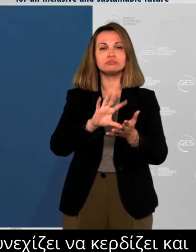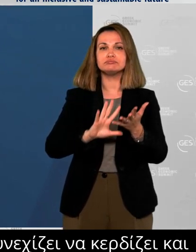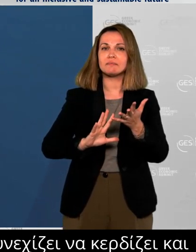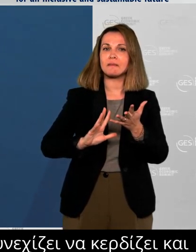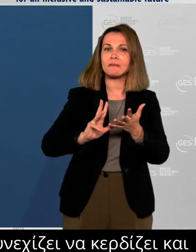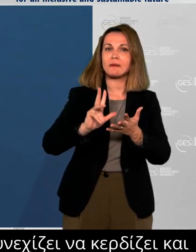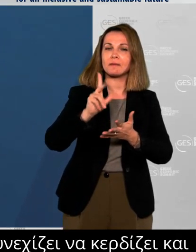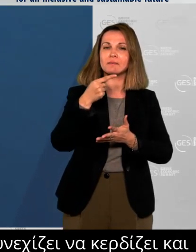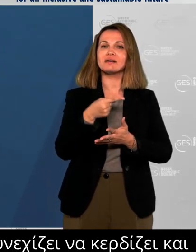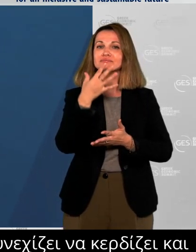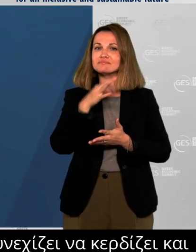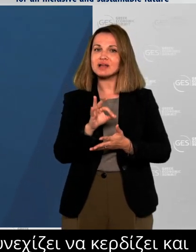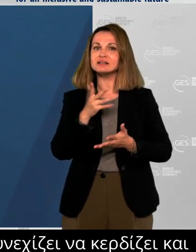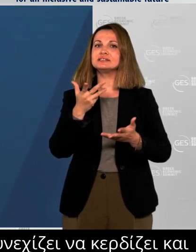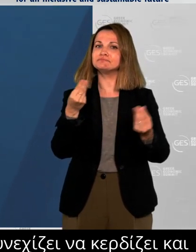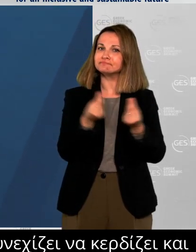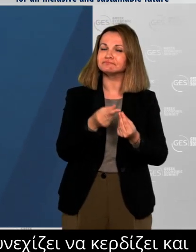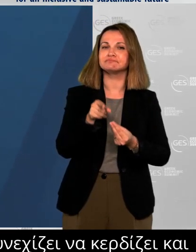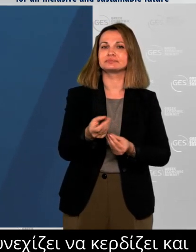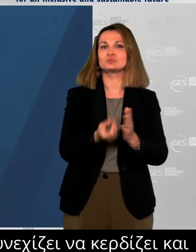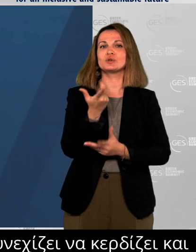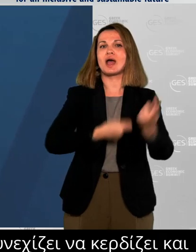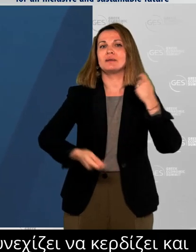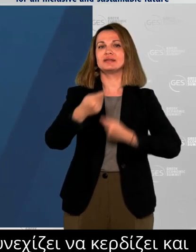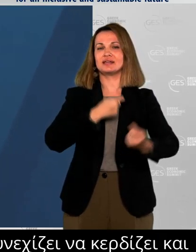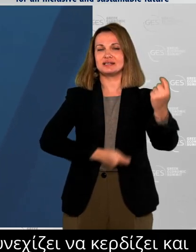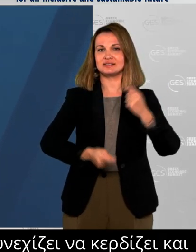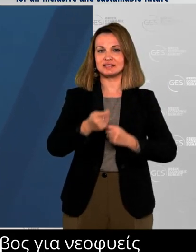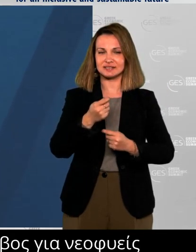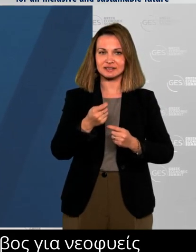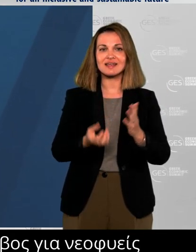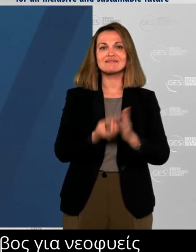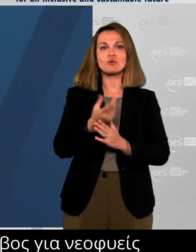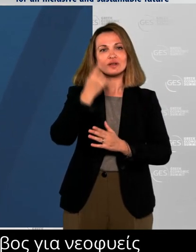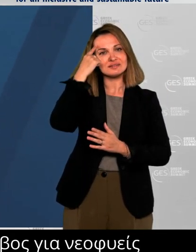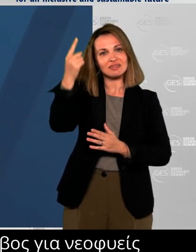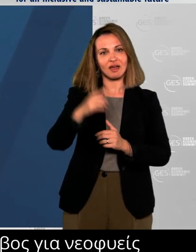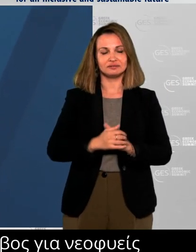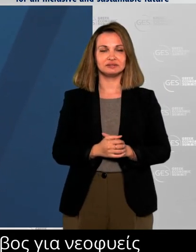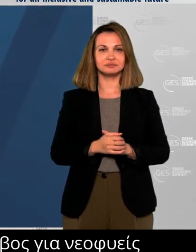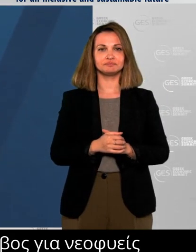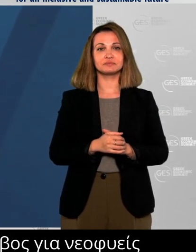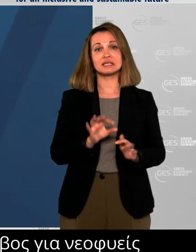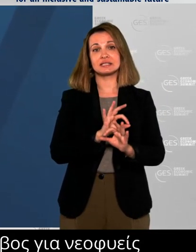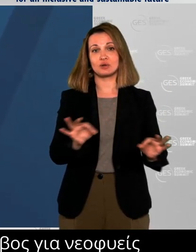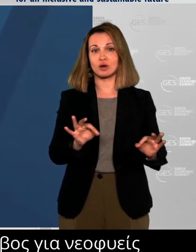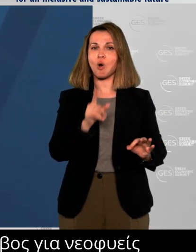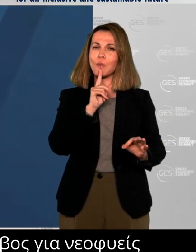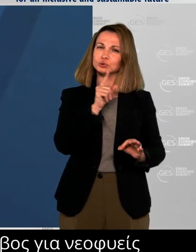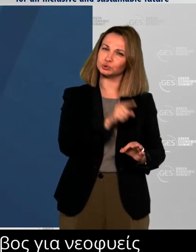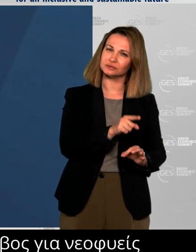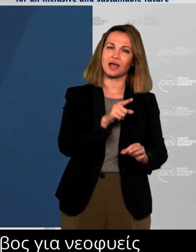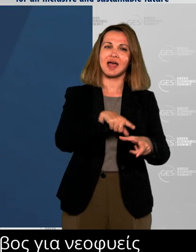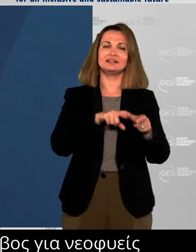operations by Deloitte and other companies following soon. As we review this past year, let's also